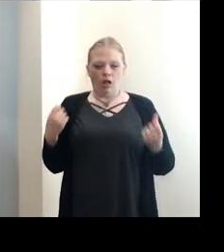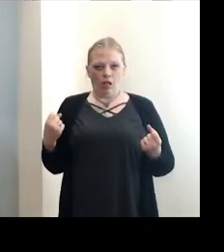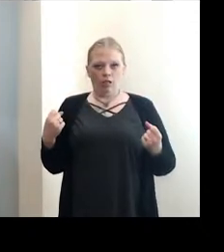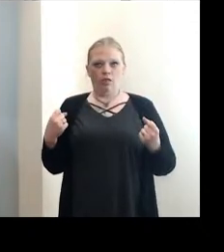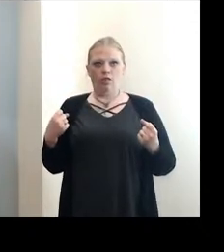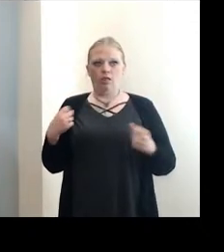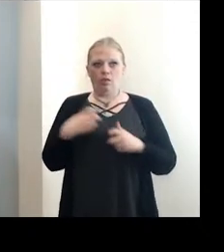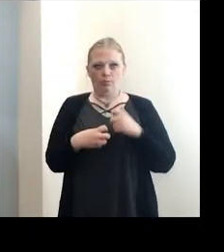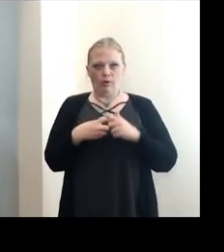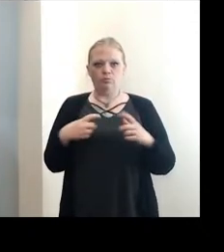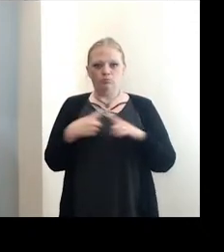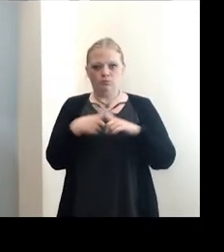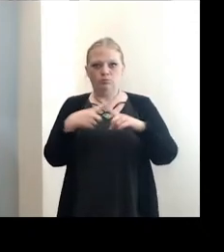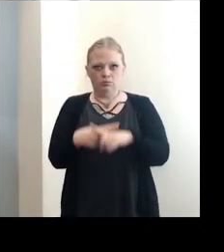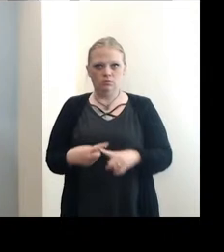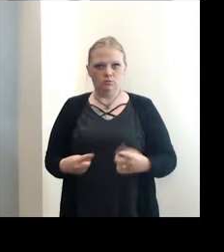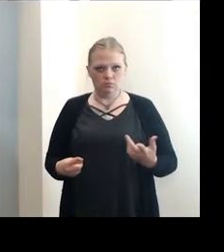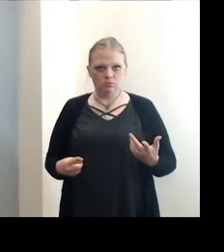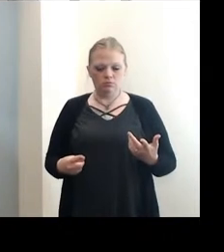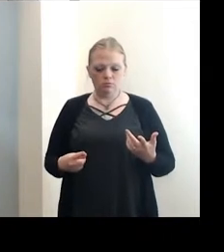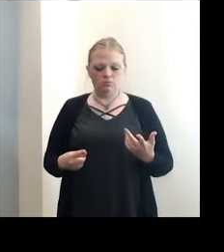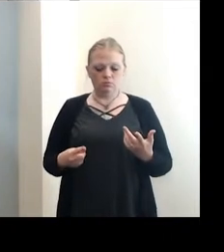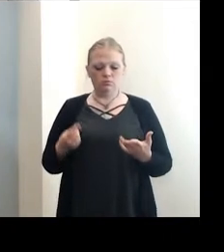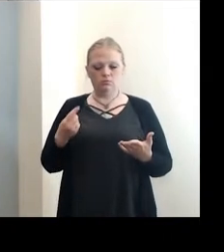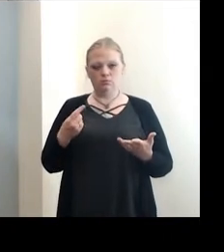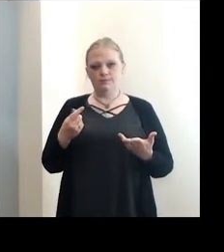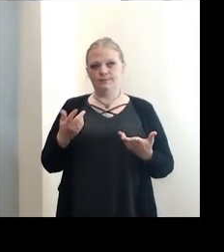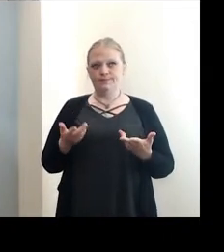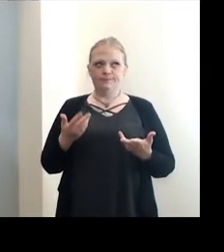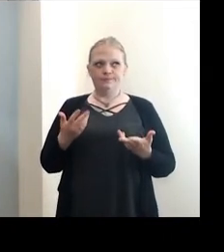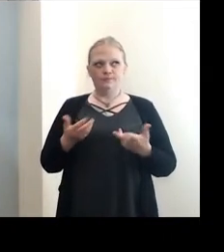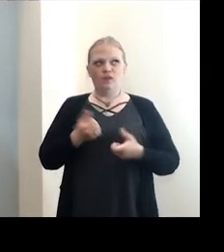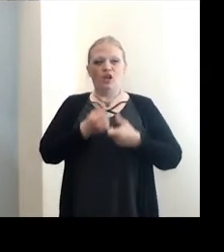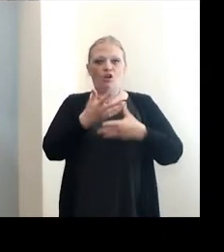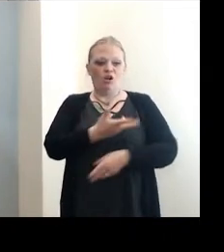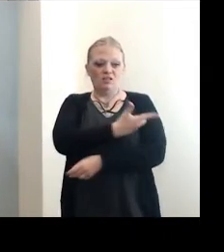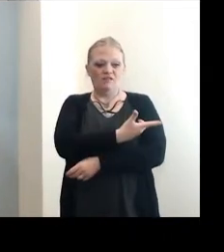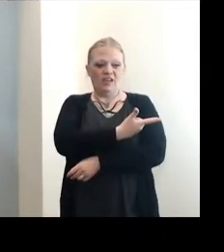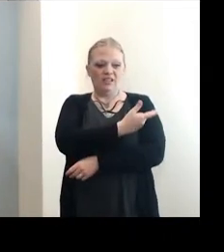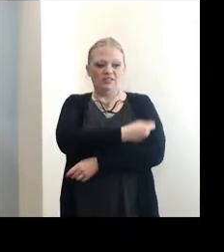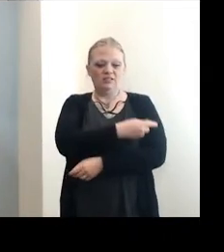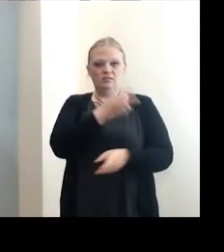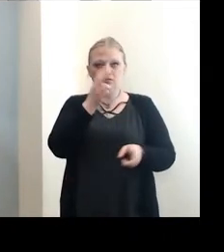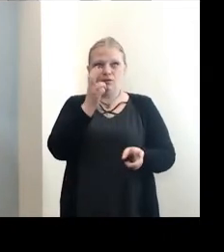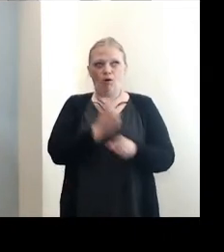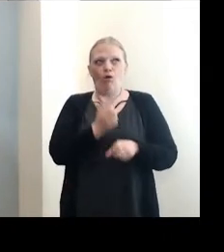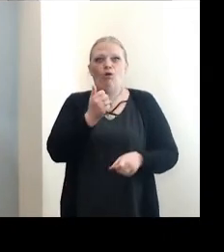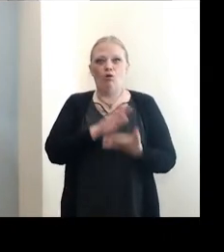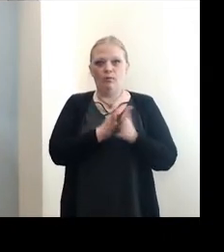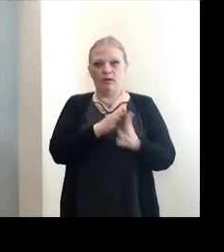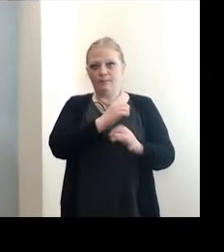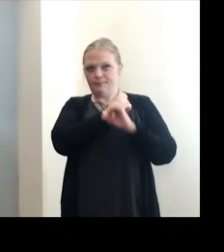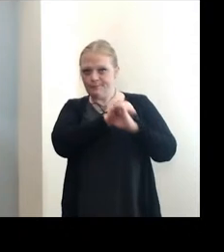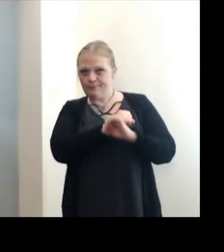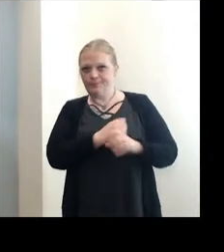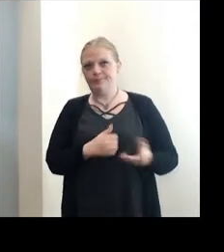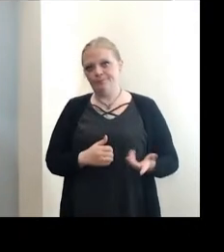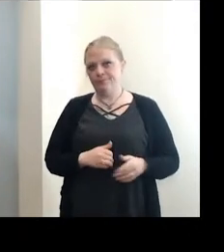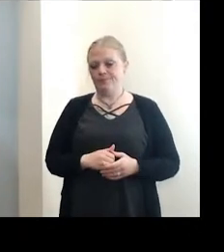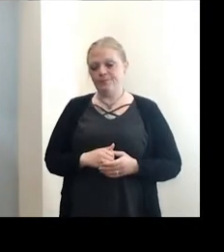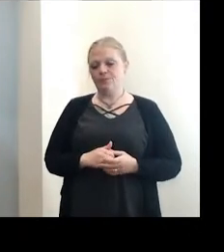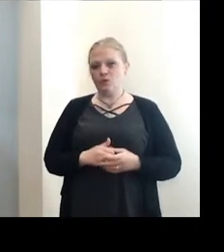issues, other health-related issues that made their vaccination a tougher one for them to be protected. So